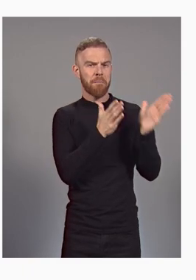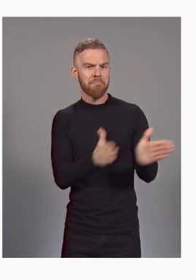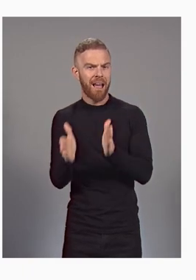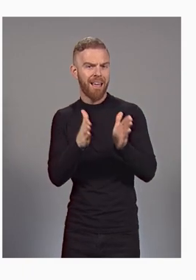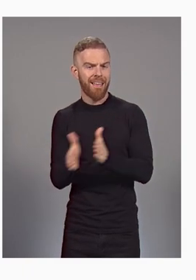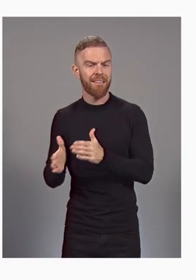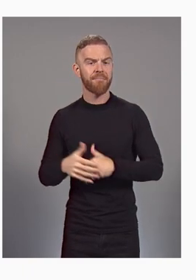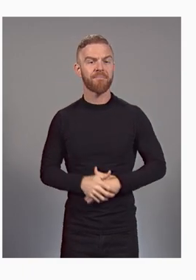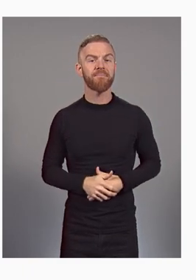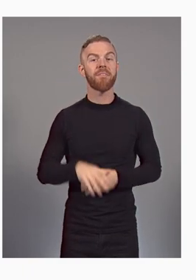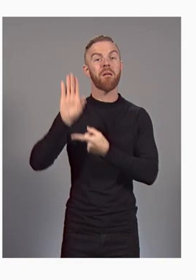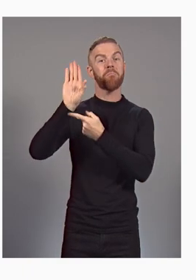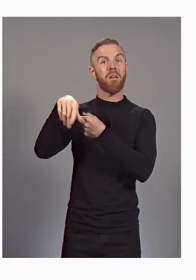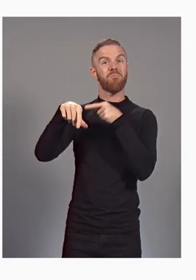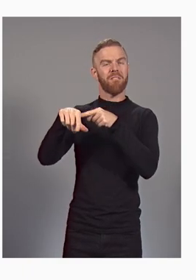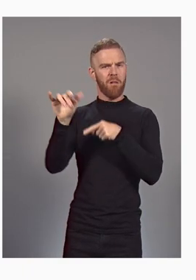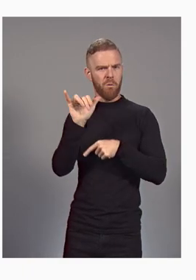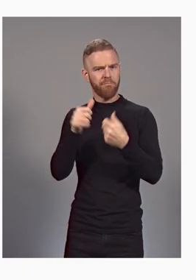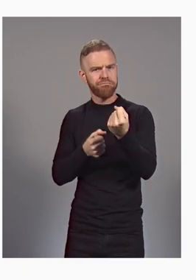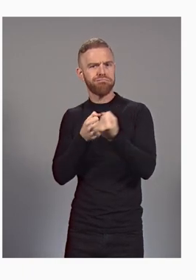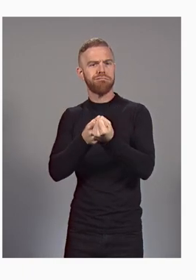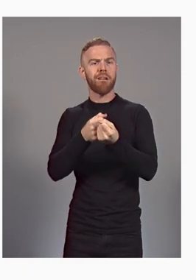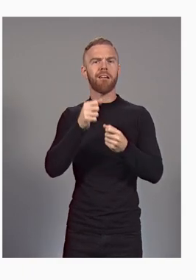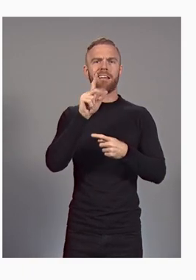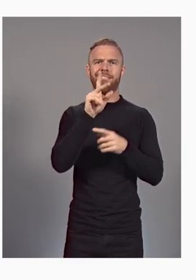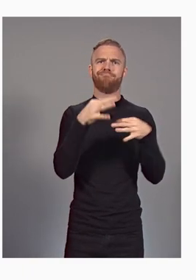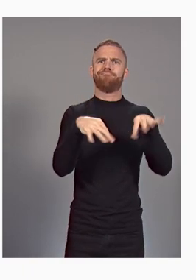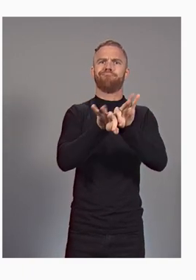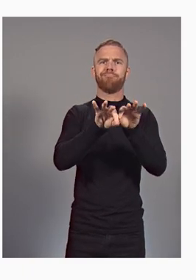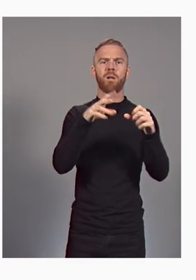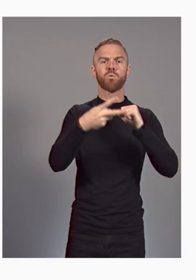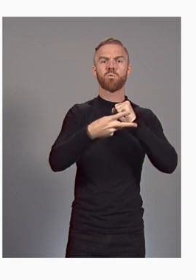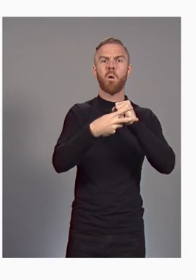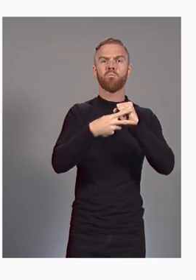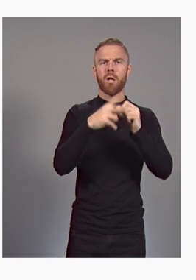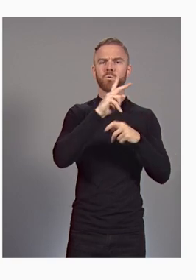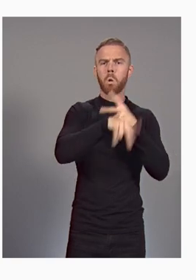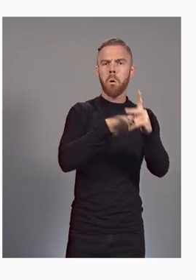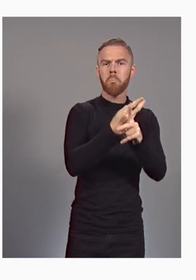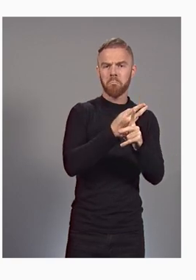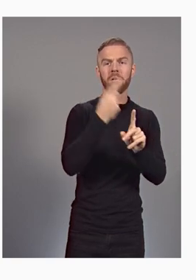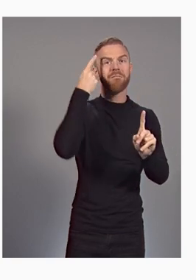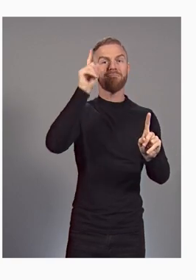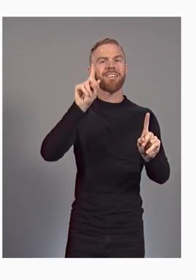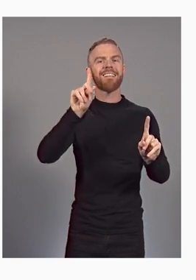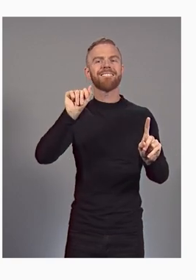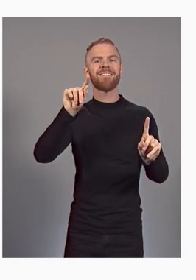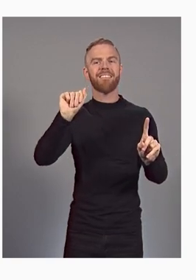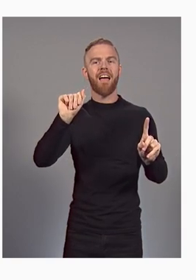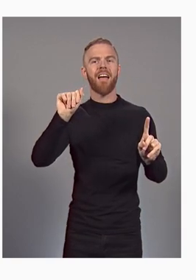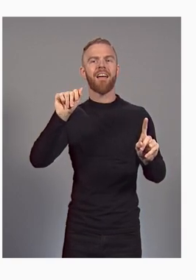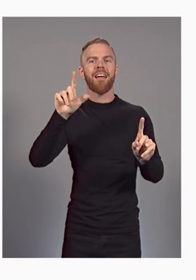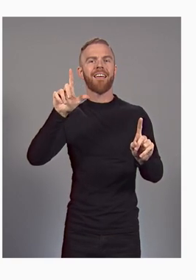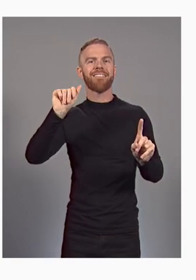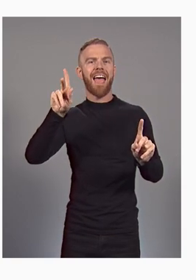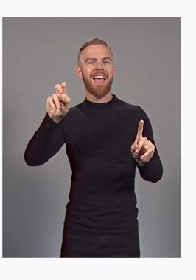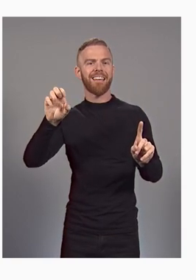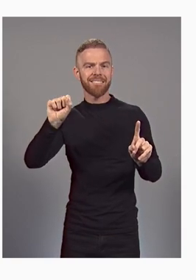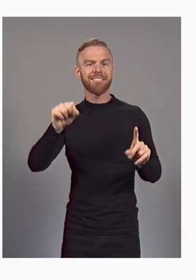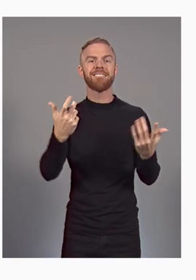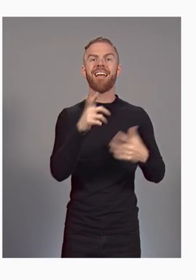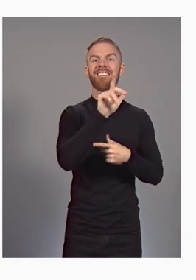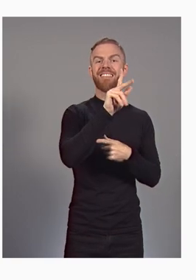Big Query also supports key storage formats for data lakes and lake houses through